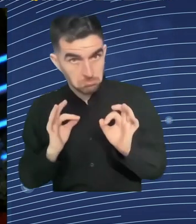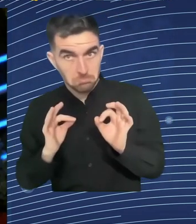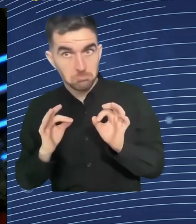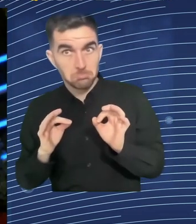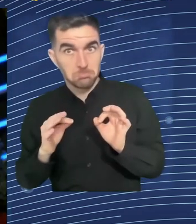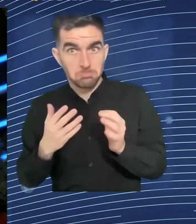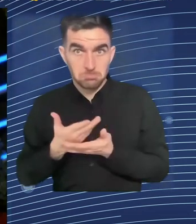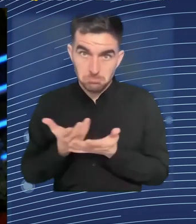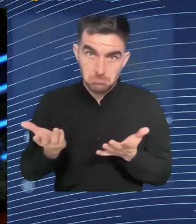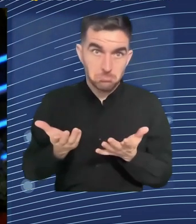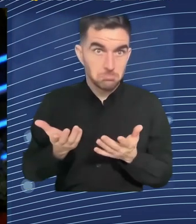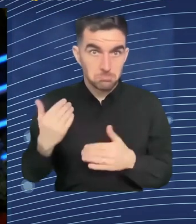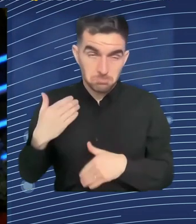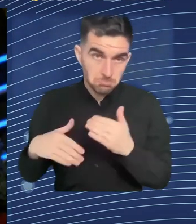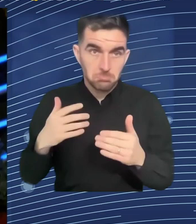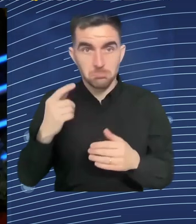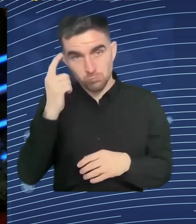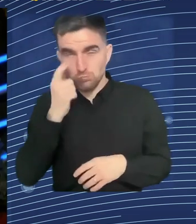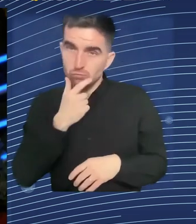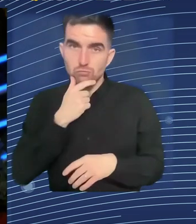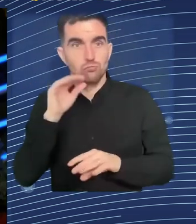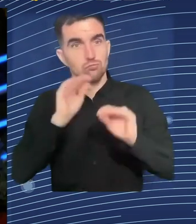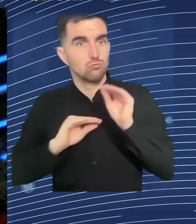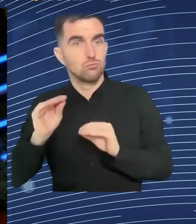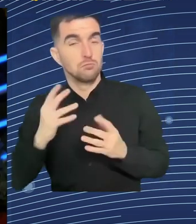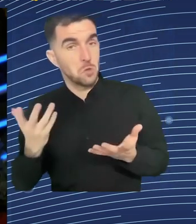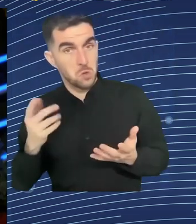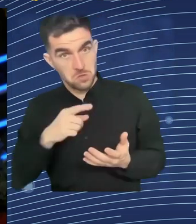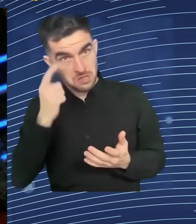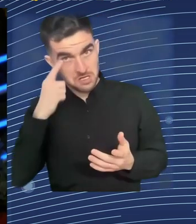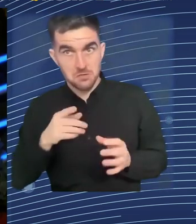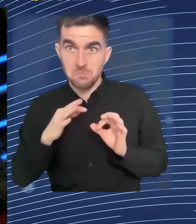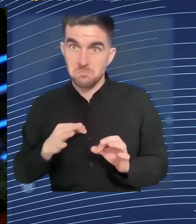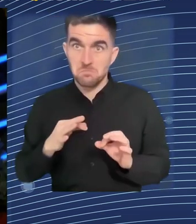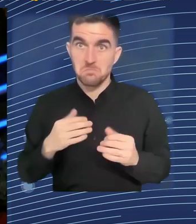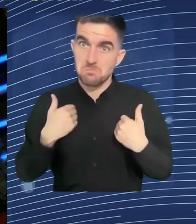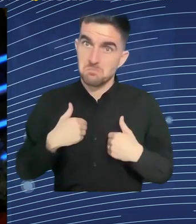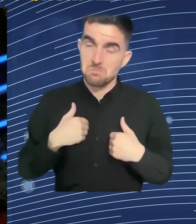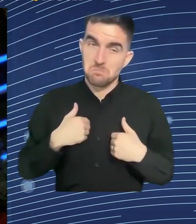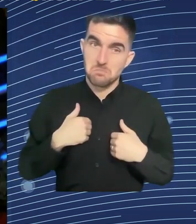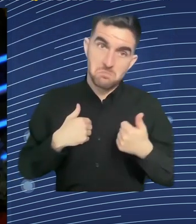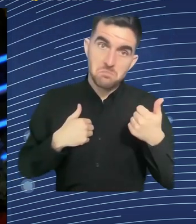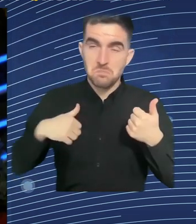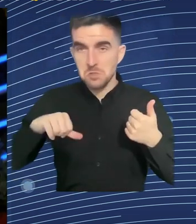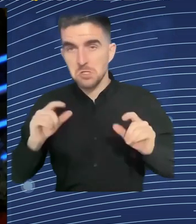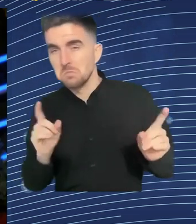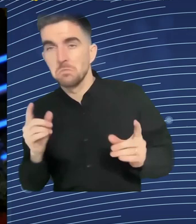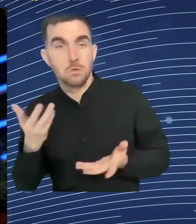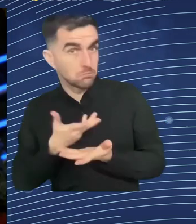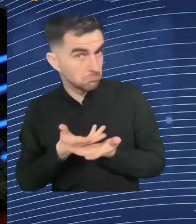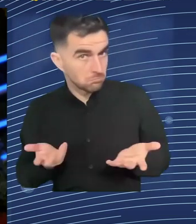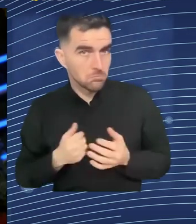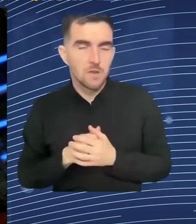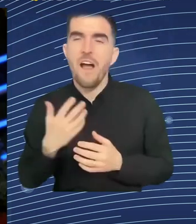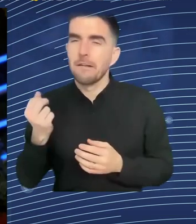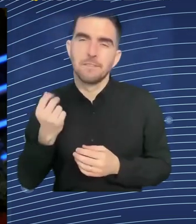On one hand, we have ethics used for risk mitigation. That's where we see the regulation and the compliance come into effect. That's where we have this